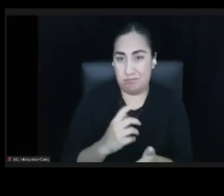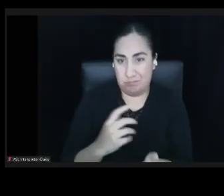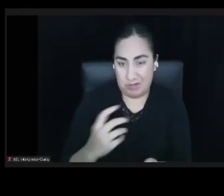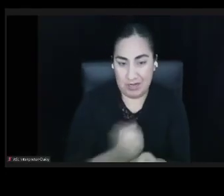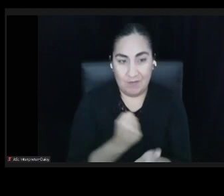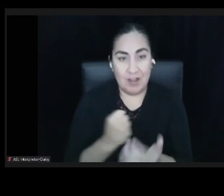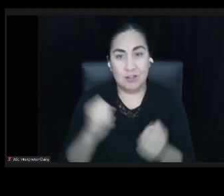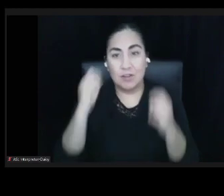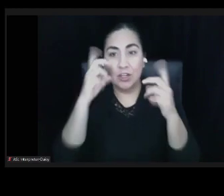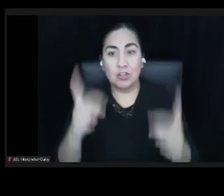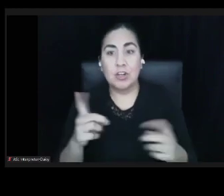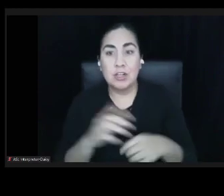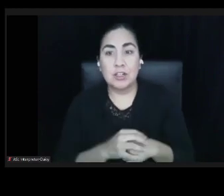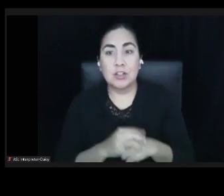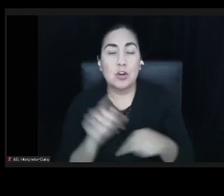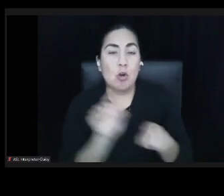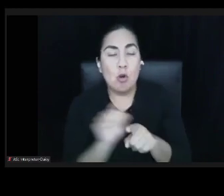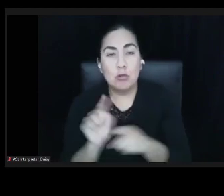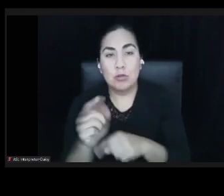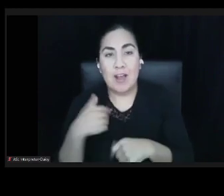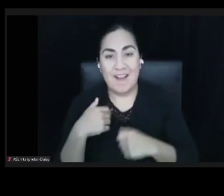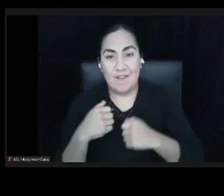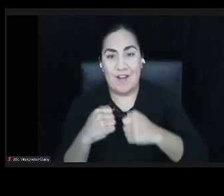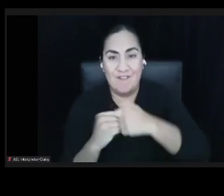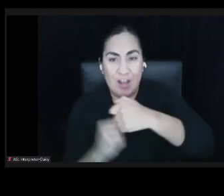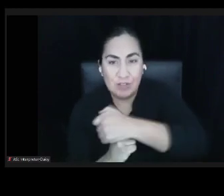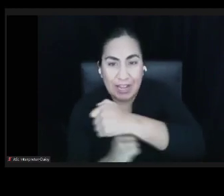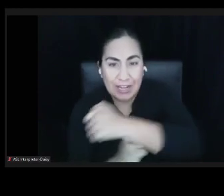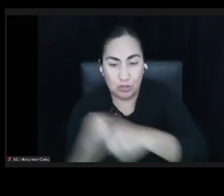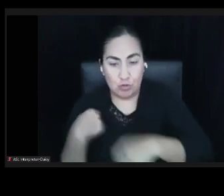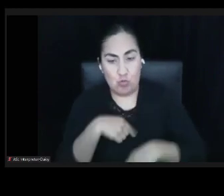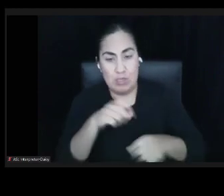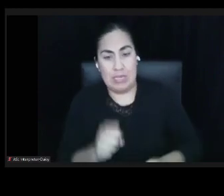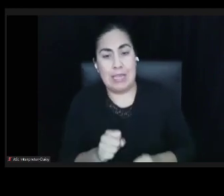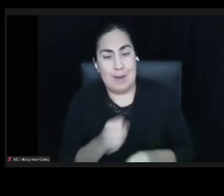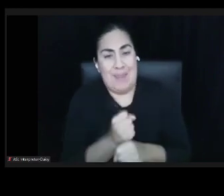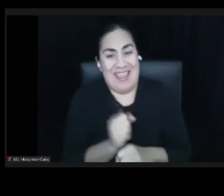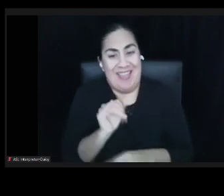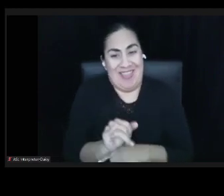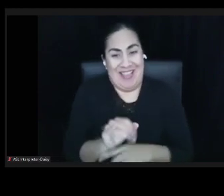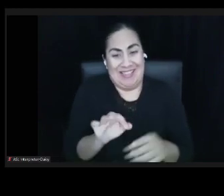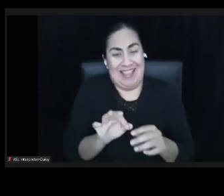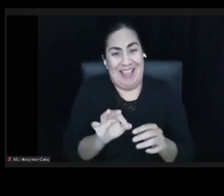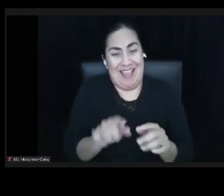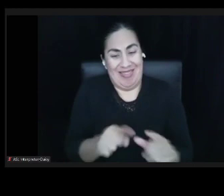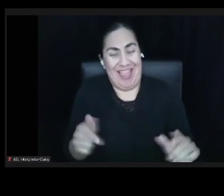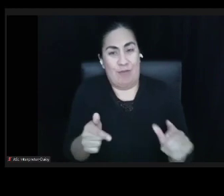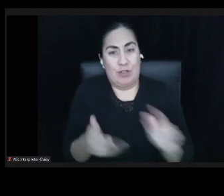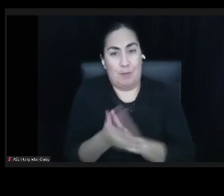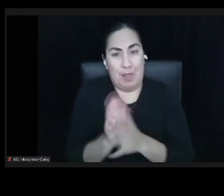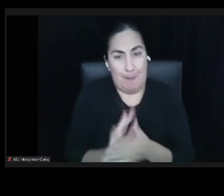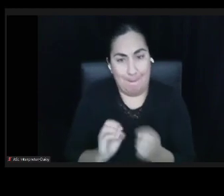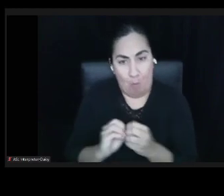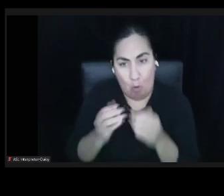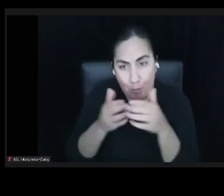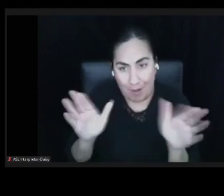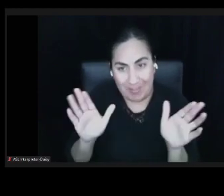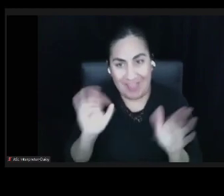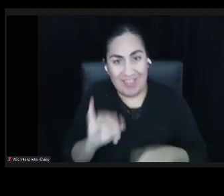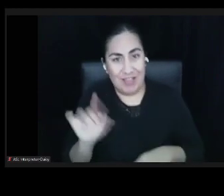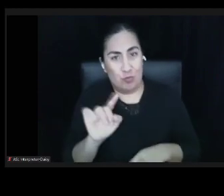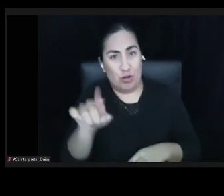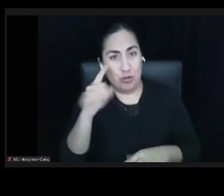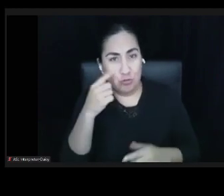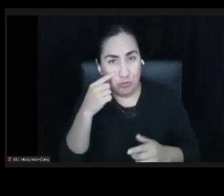course, it's a battle inside the foundation to get to some of this language made public, because that's where I think you see the attention of greater